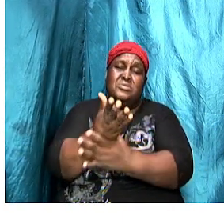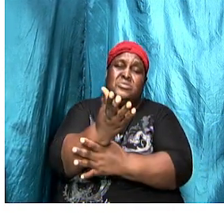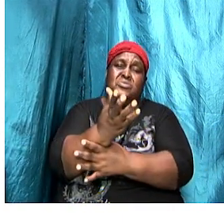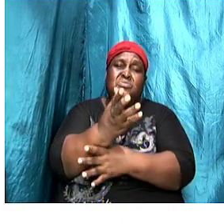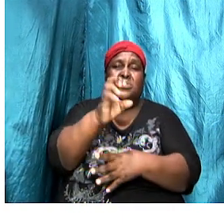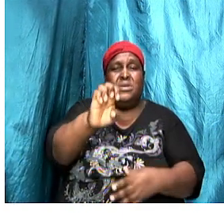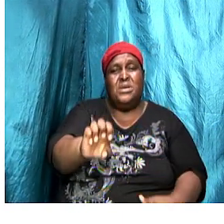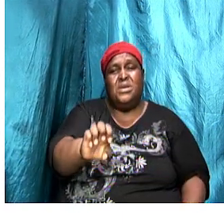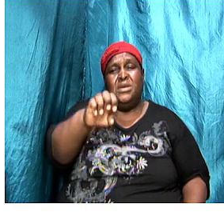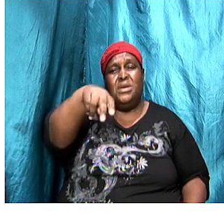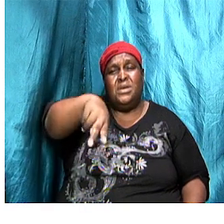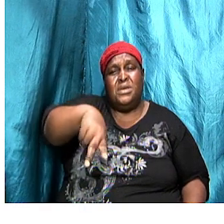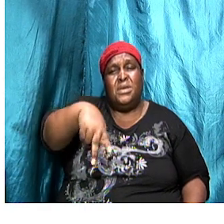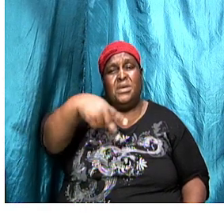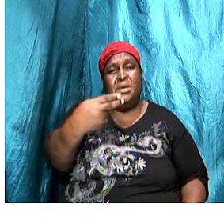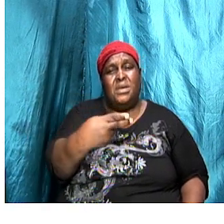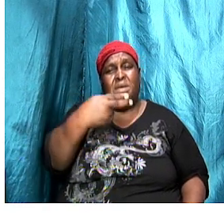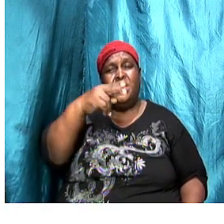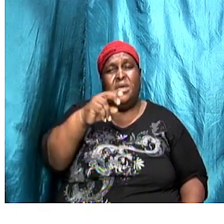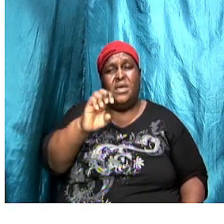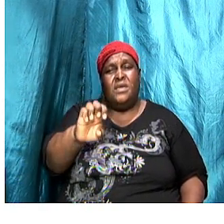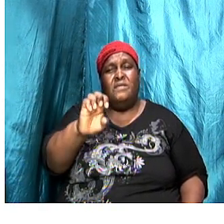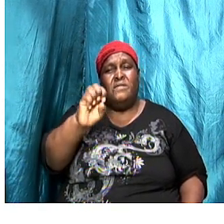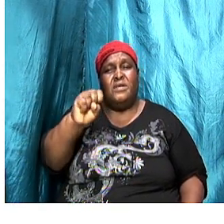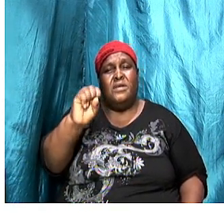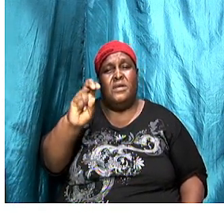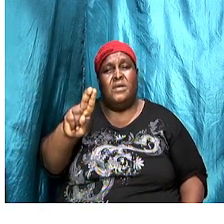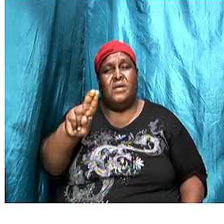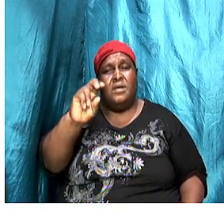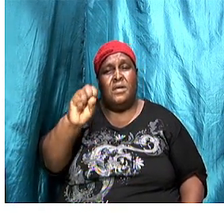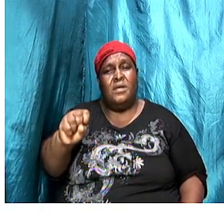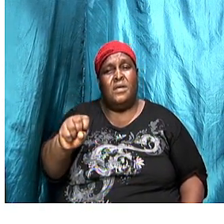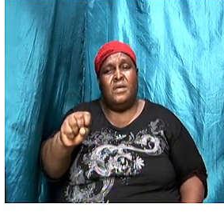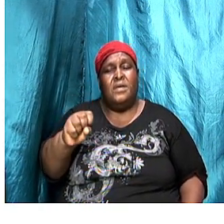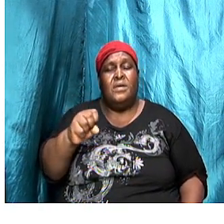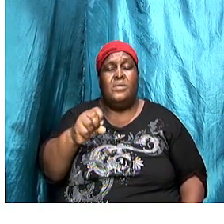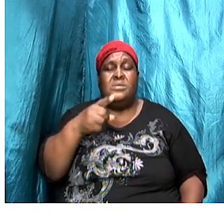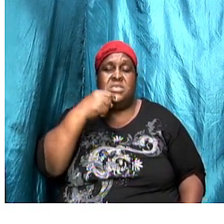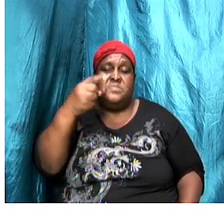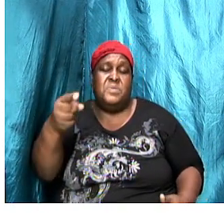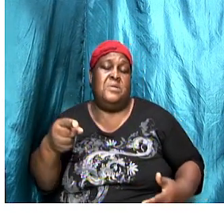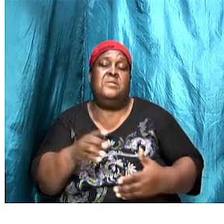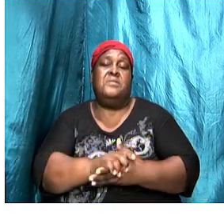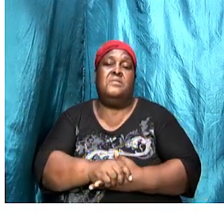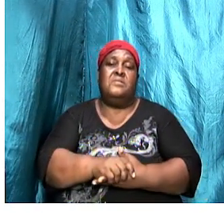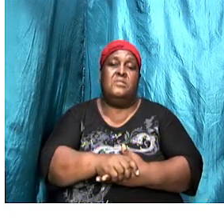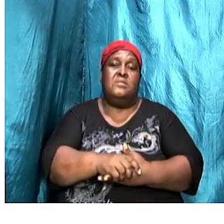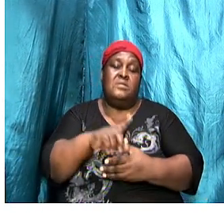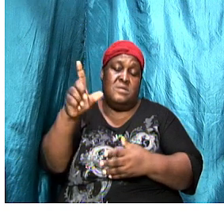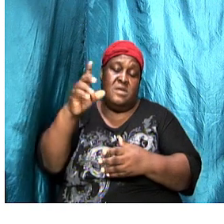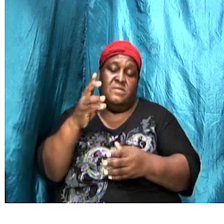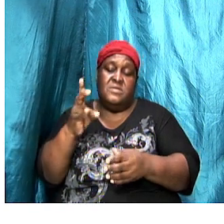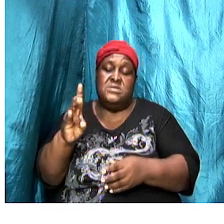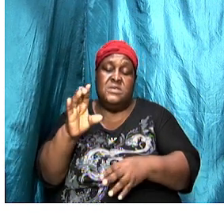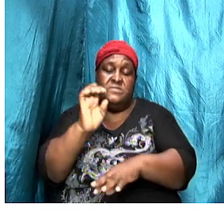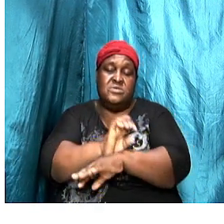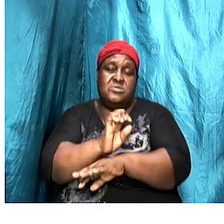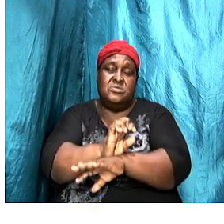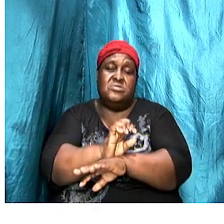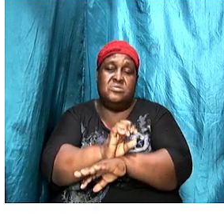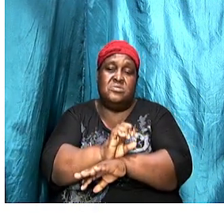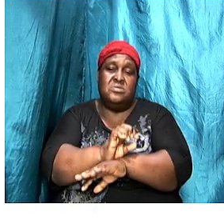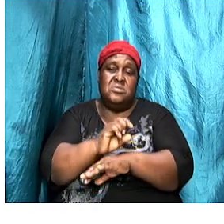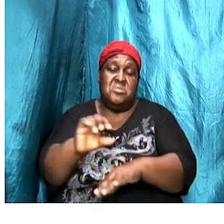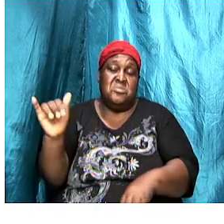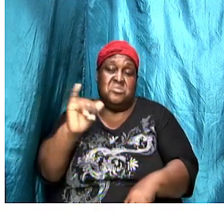it is the same Ephesus that we made mention of earlier on, one of the seven churches. It is this same